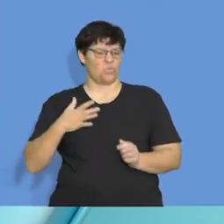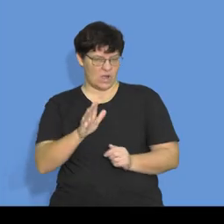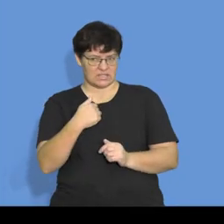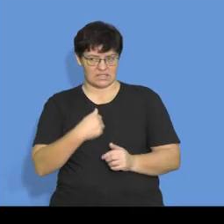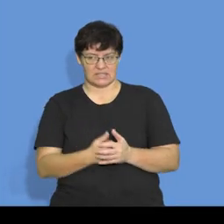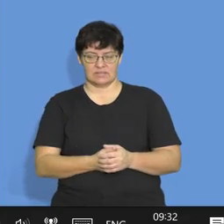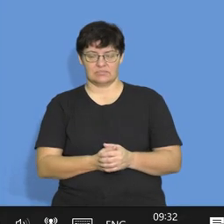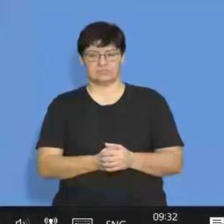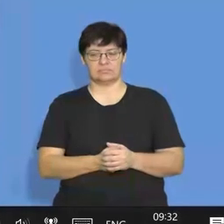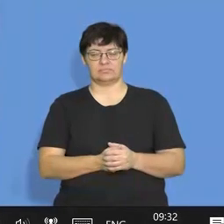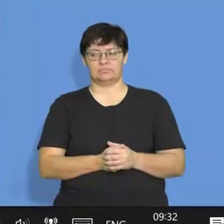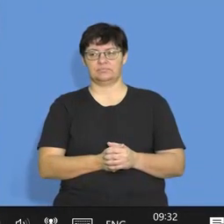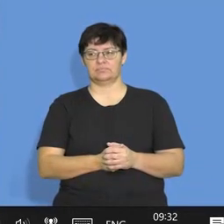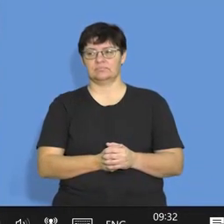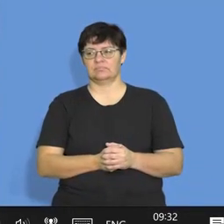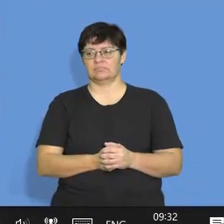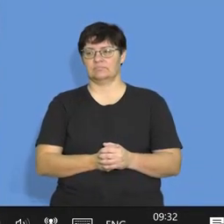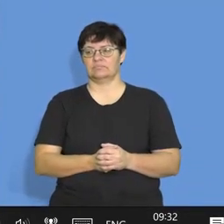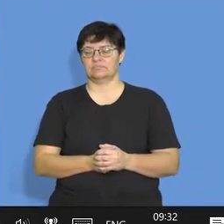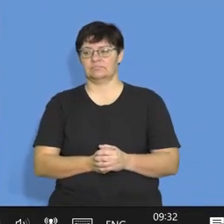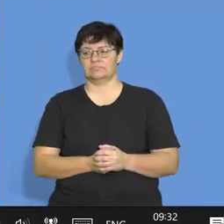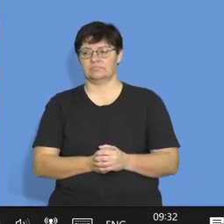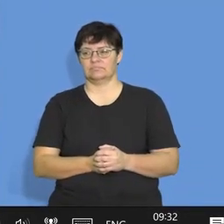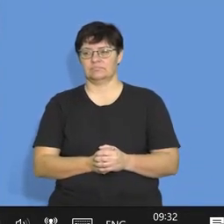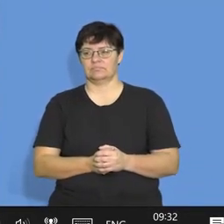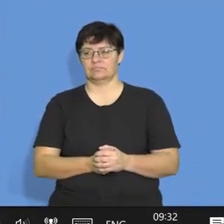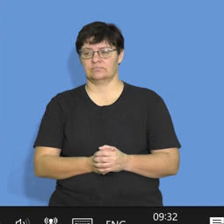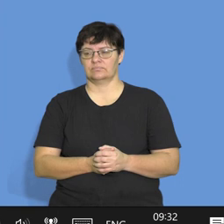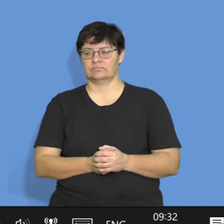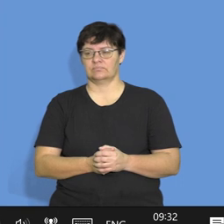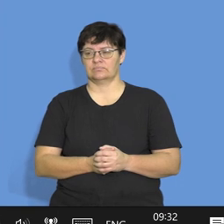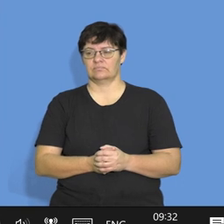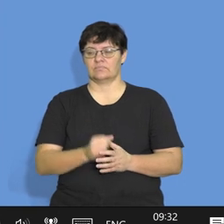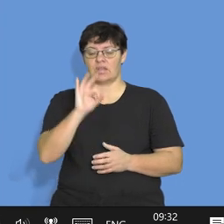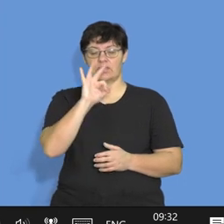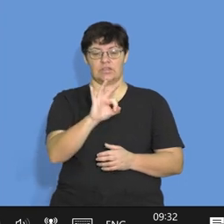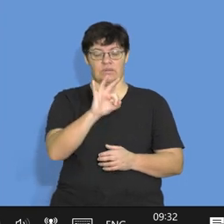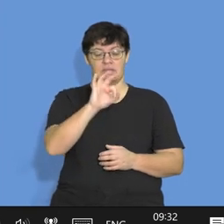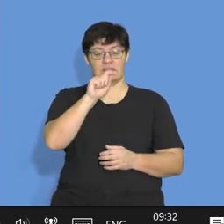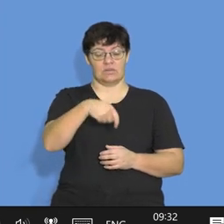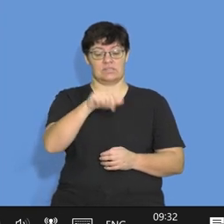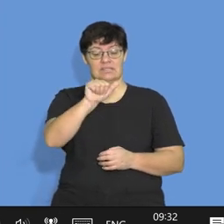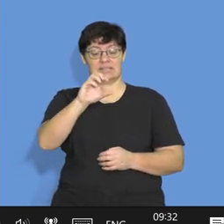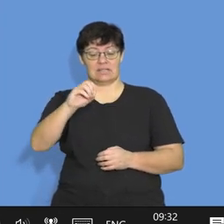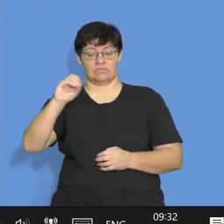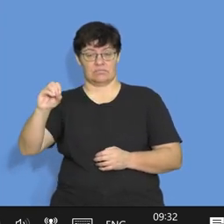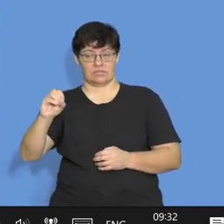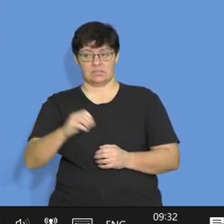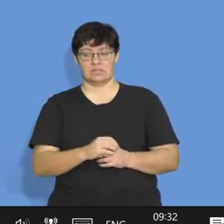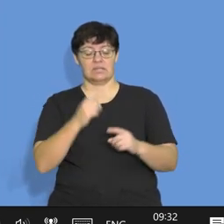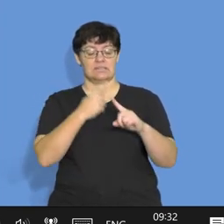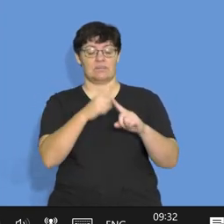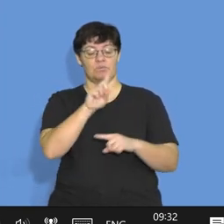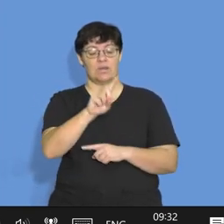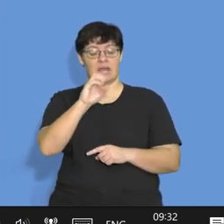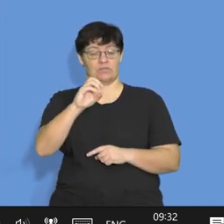Let's do that. Okay. Here goes. It's $3,600 times 100